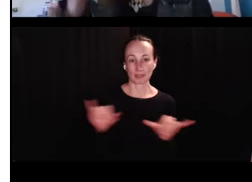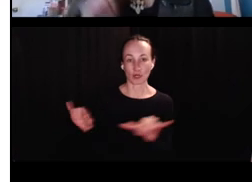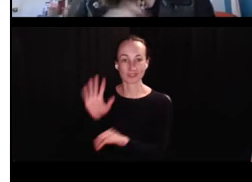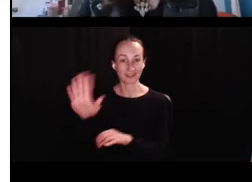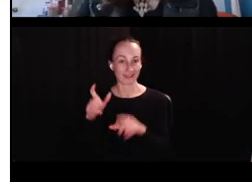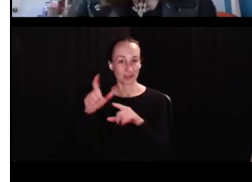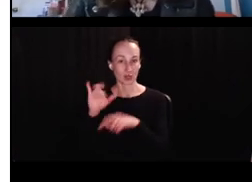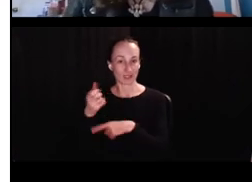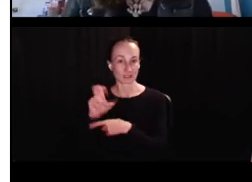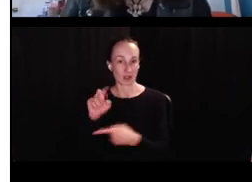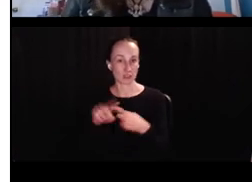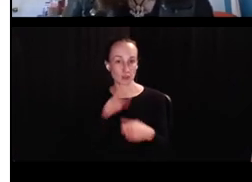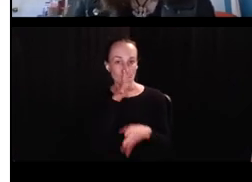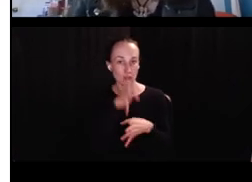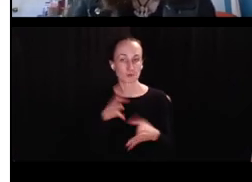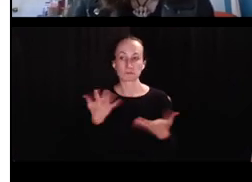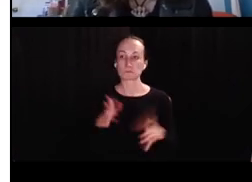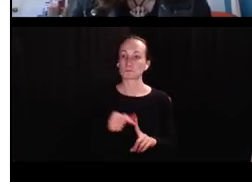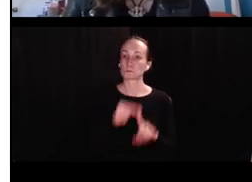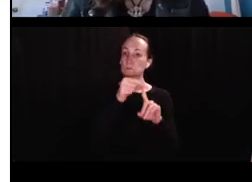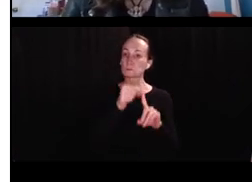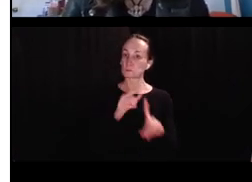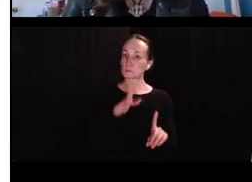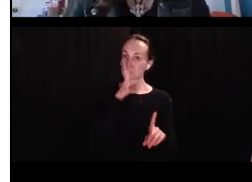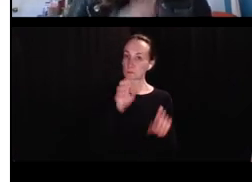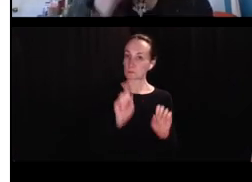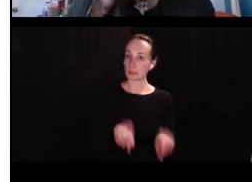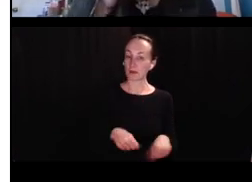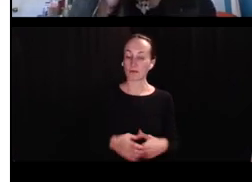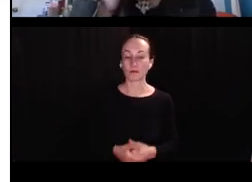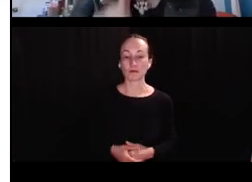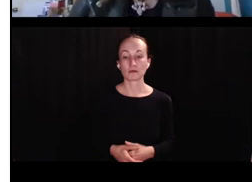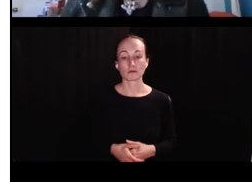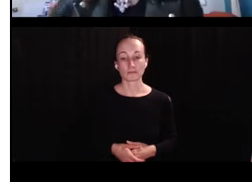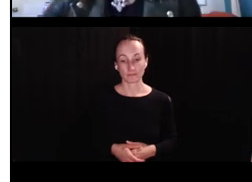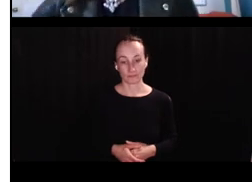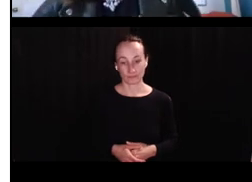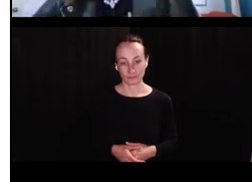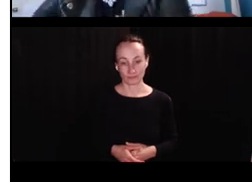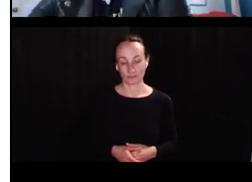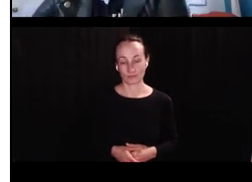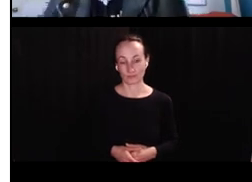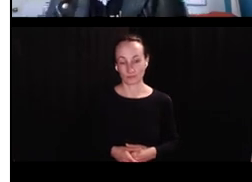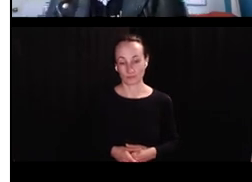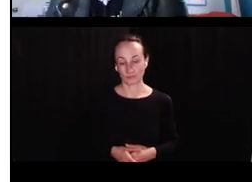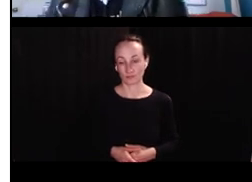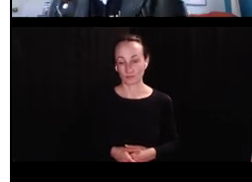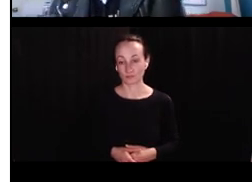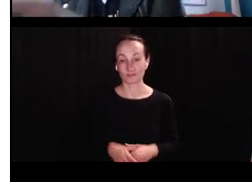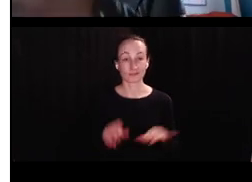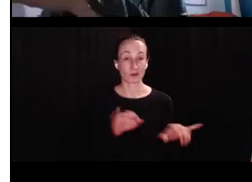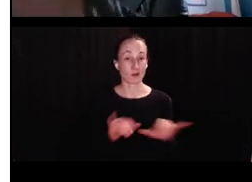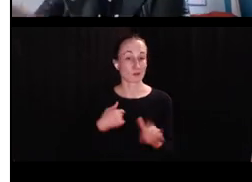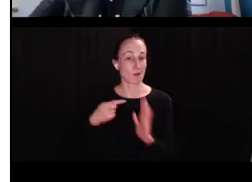um, you know, competition in, in their lexicon to produce it. And so what's important here is that, um,